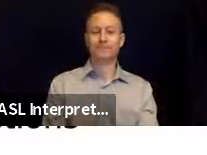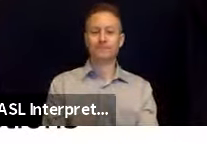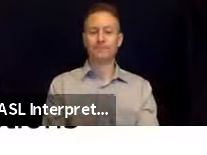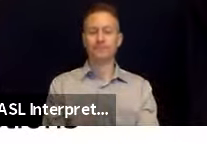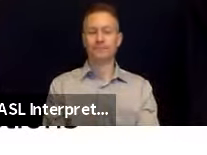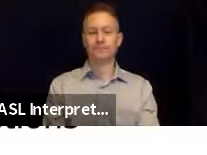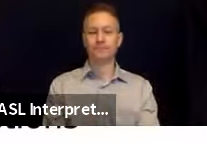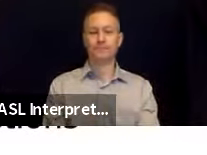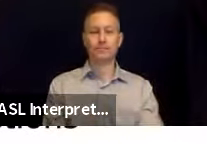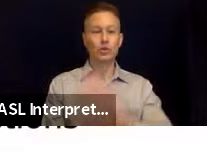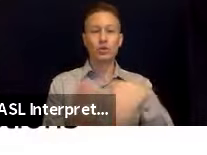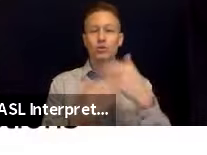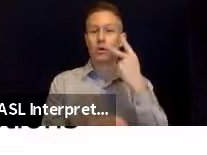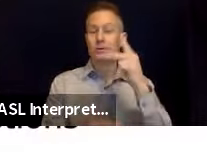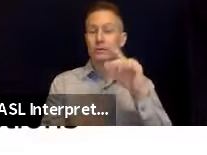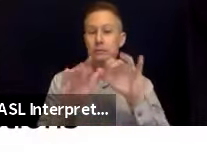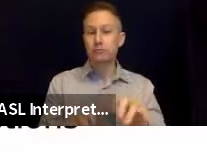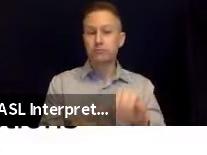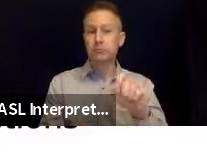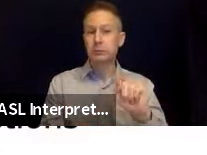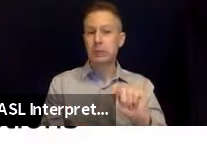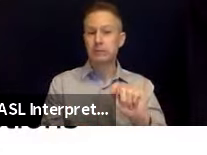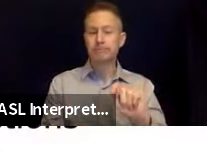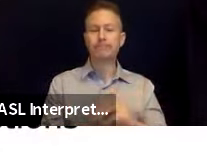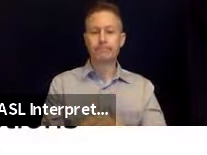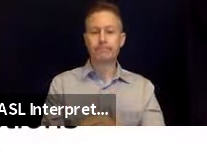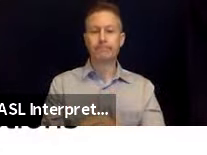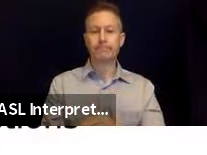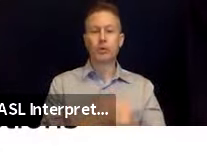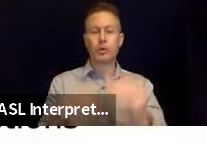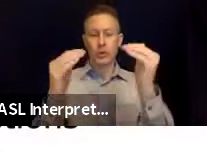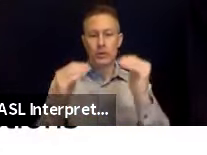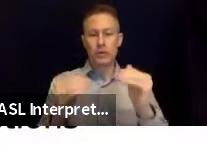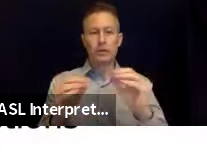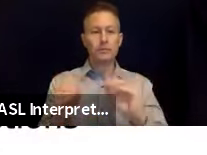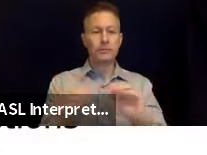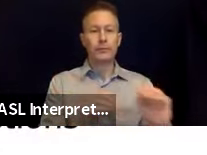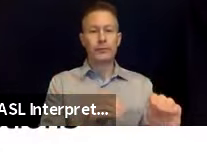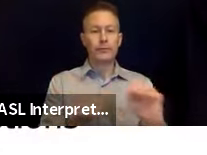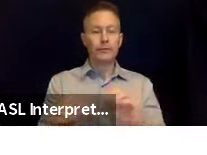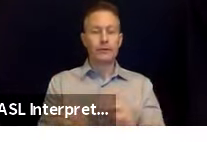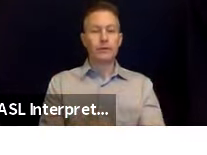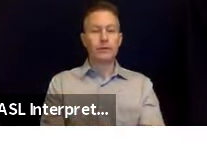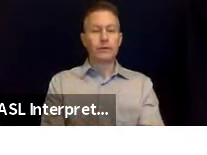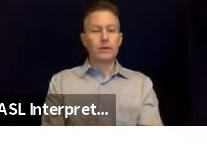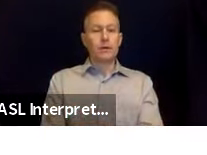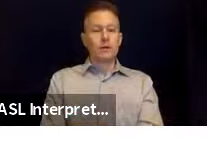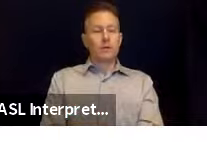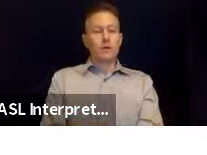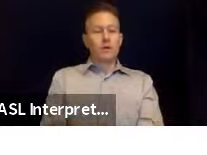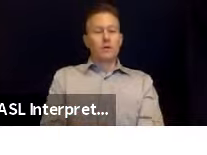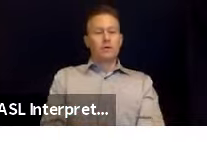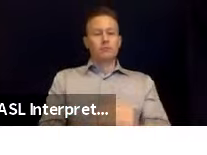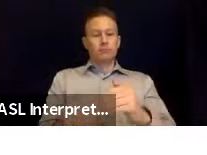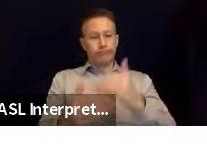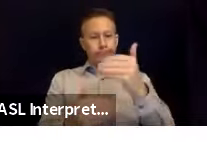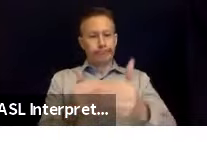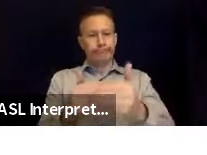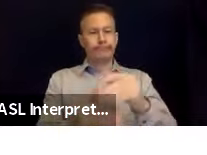That's all I see in the chat at this time. All right, great. Well, let's go ahead and move then. As Laurie mentioned, up next is Dr.